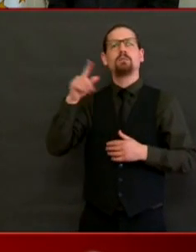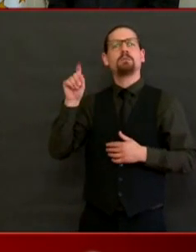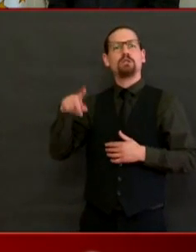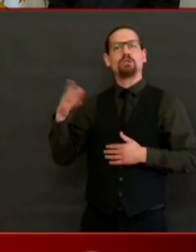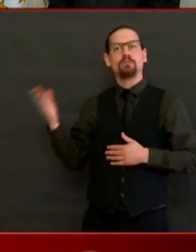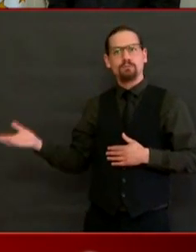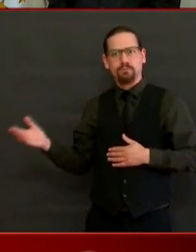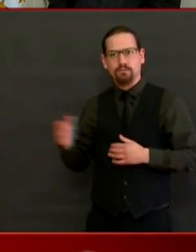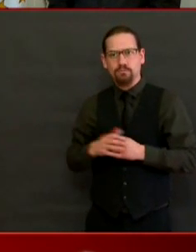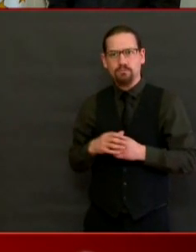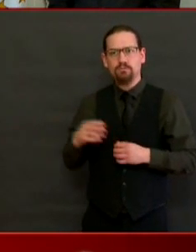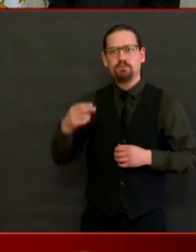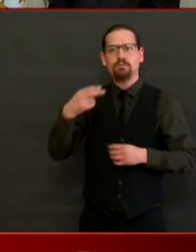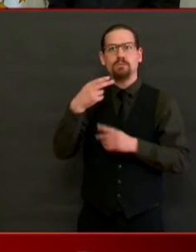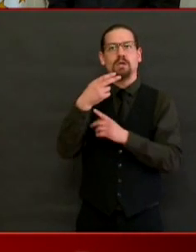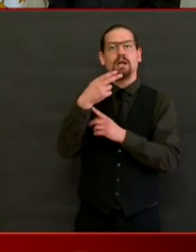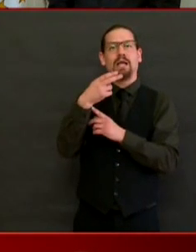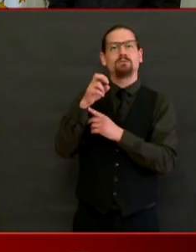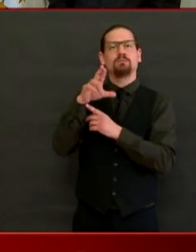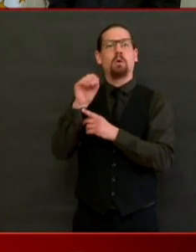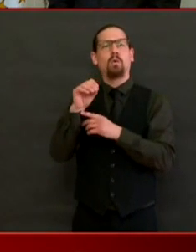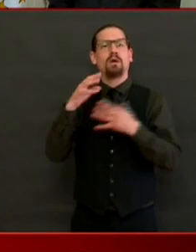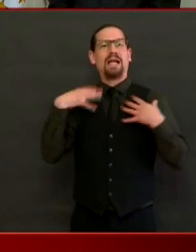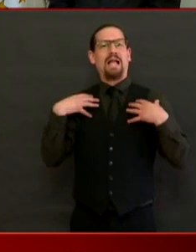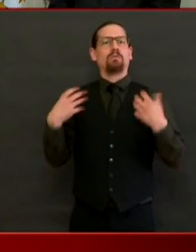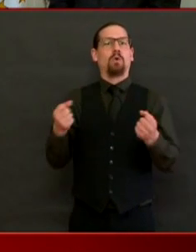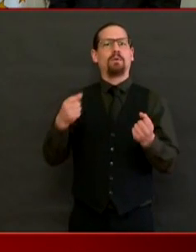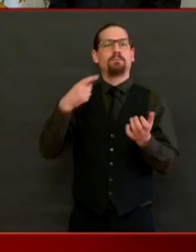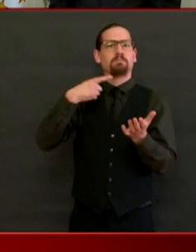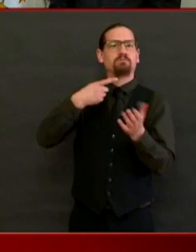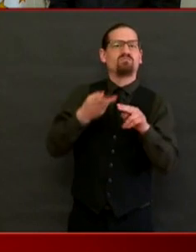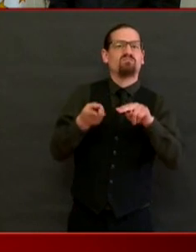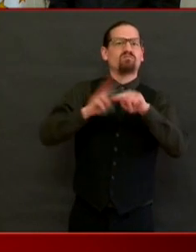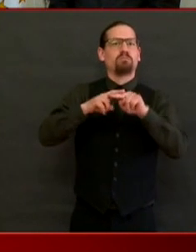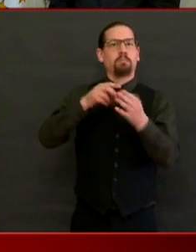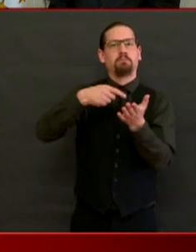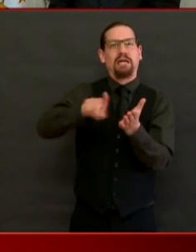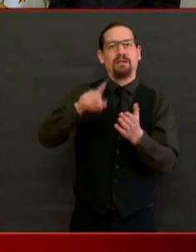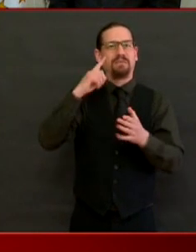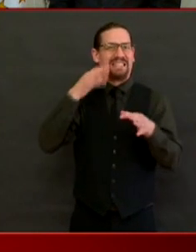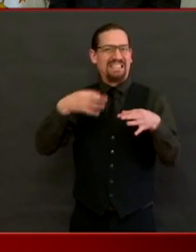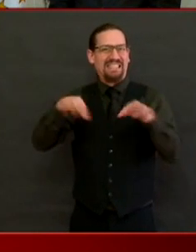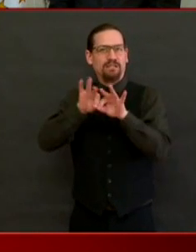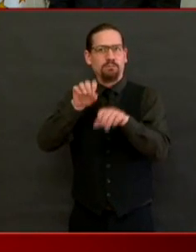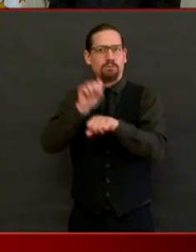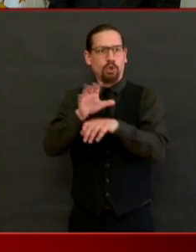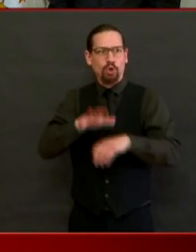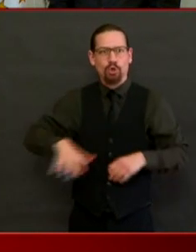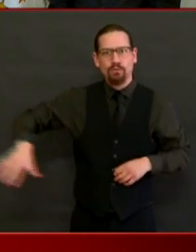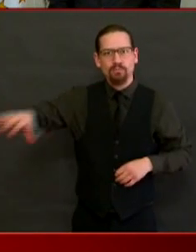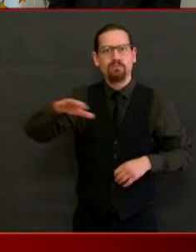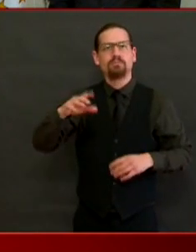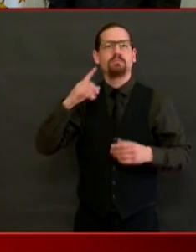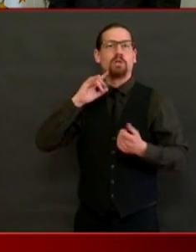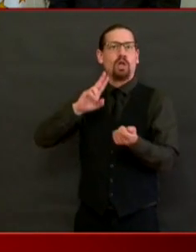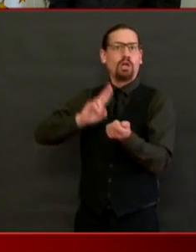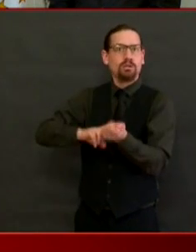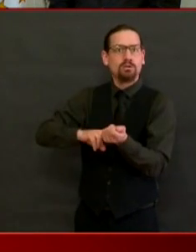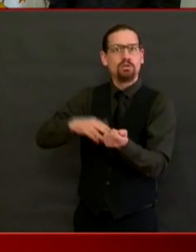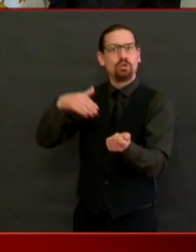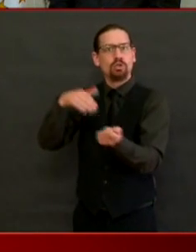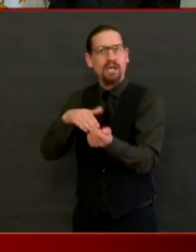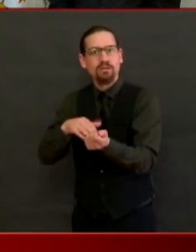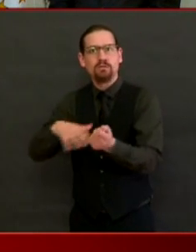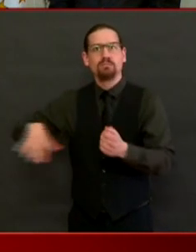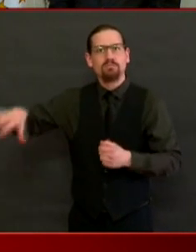proposed for nurses, teachers, and essential workers, but college adjunct faculty are treated as gig workers. State colleges could